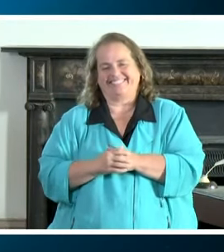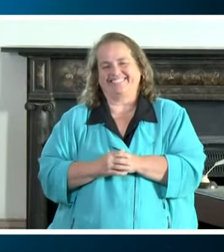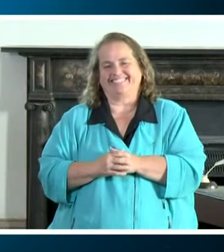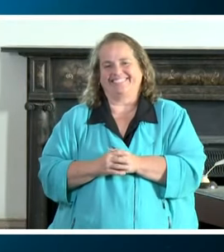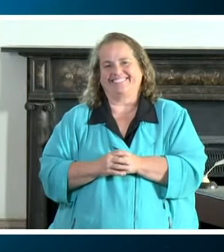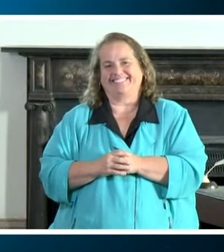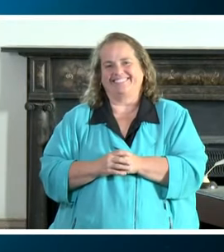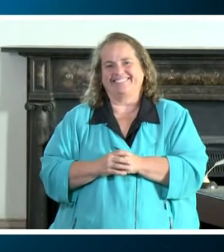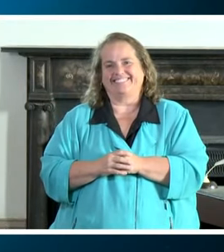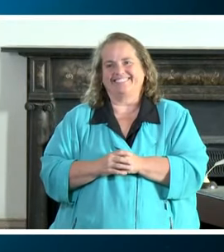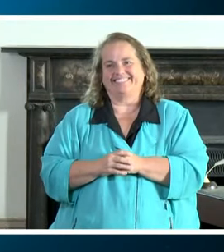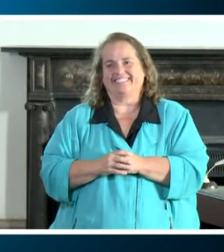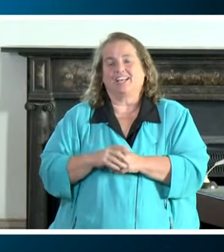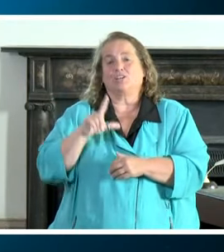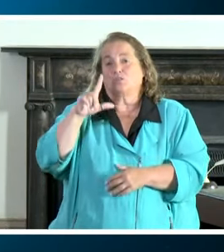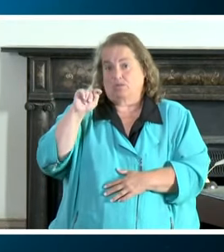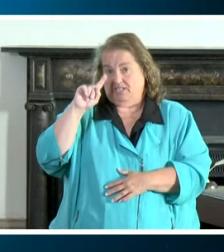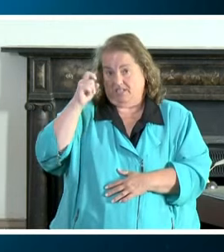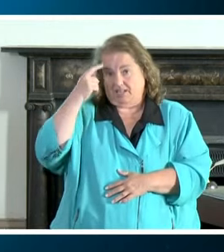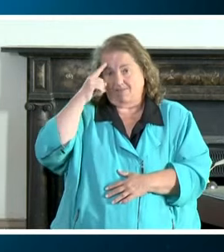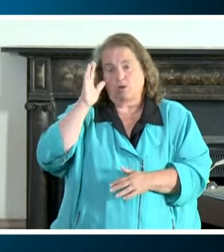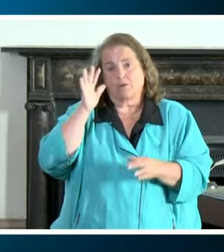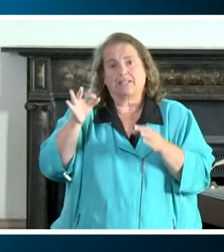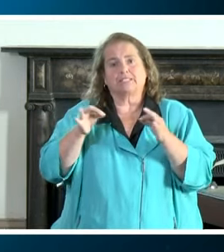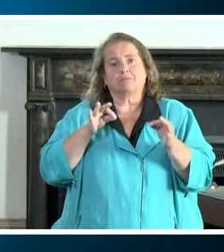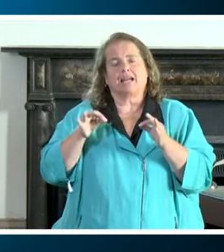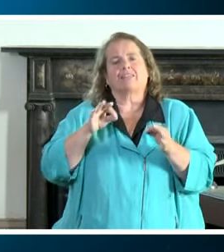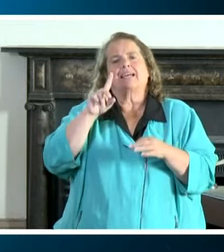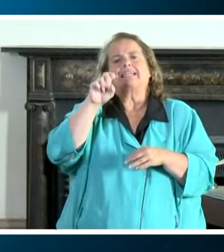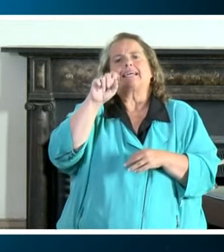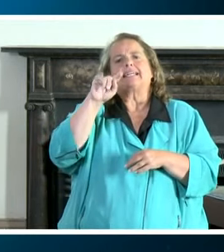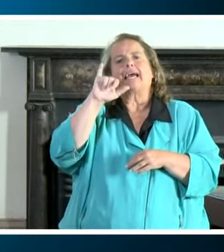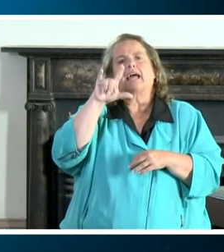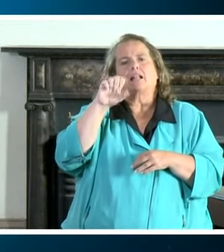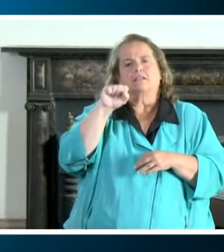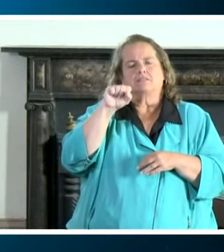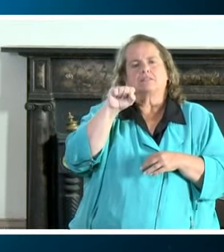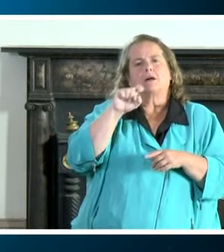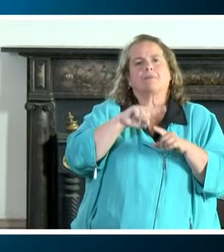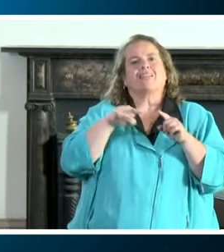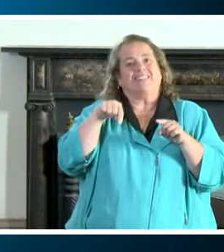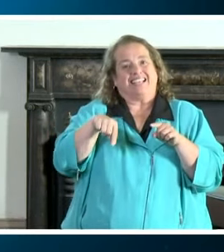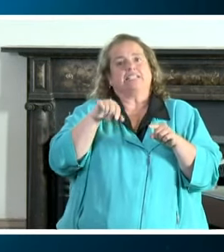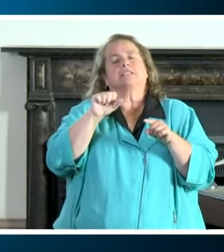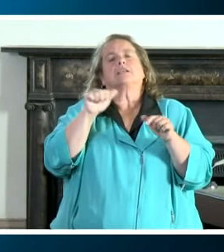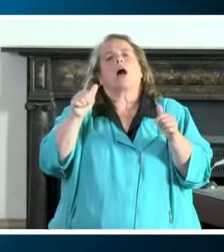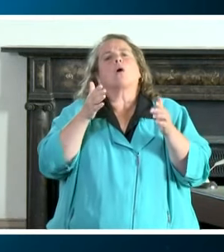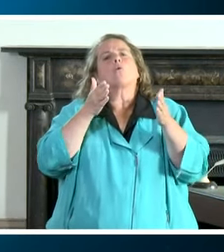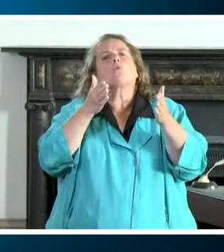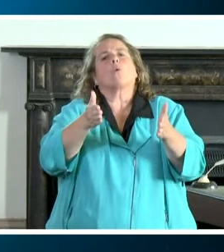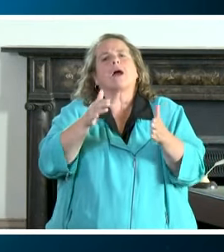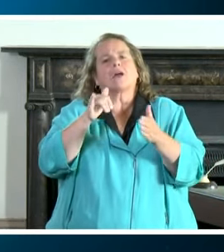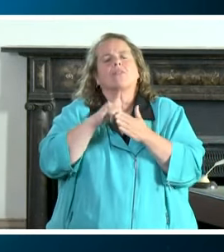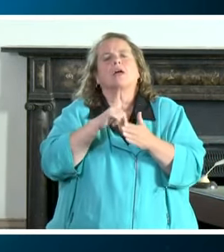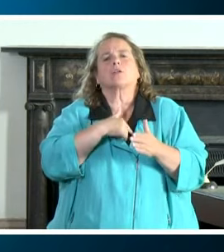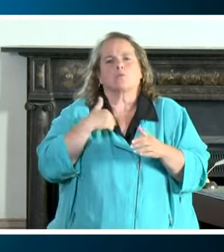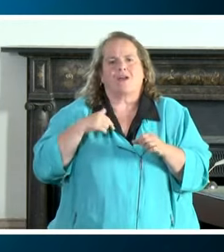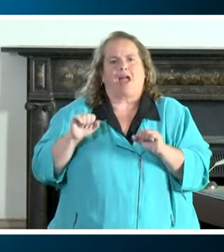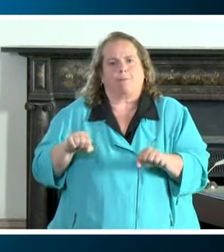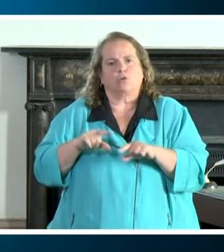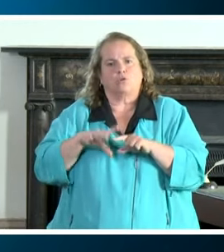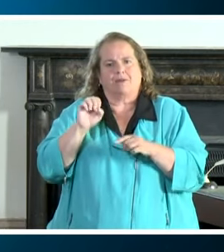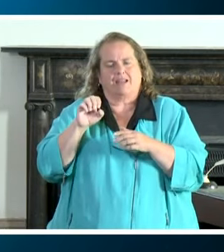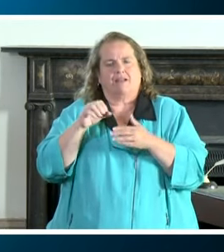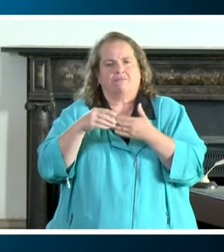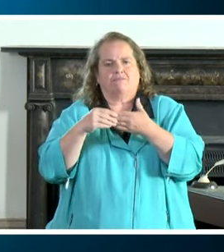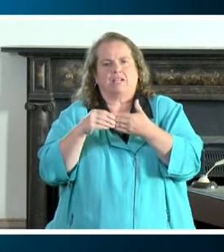and i'm going to the lieutenant governor will explain the details of this but this is a way that we are able to be flexible